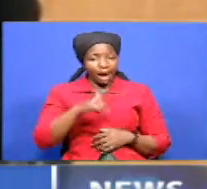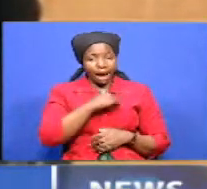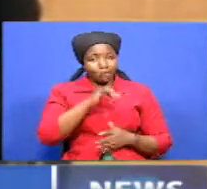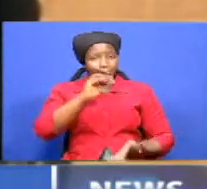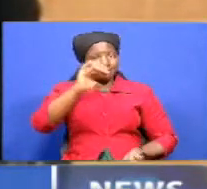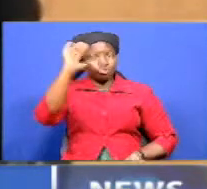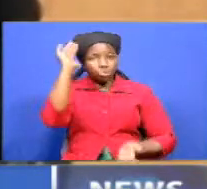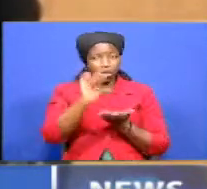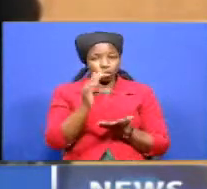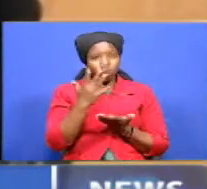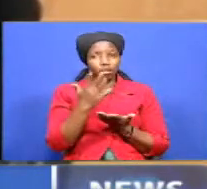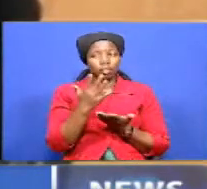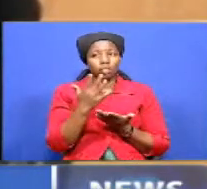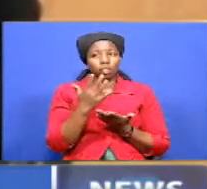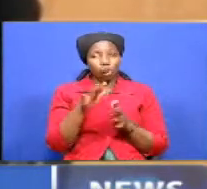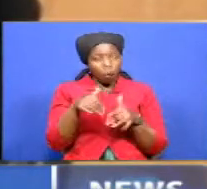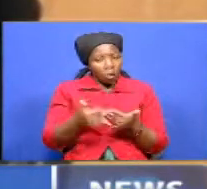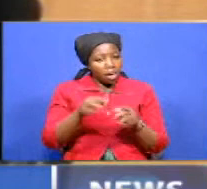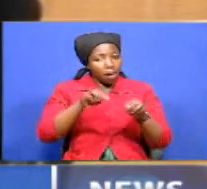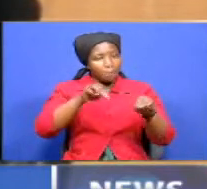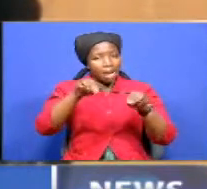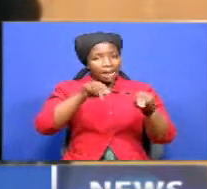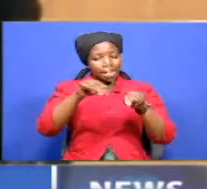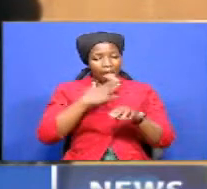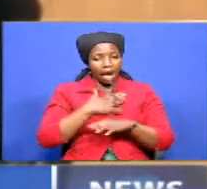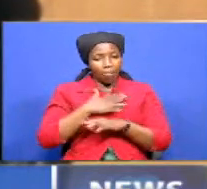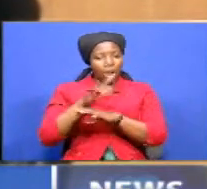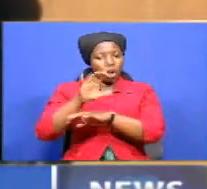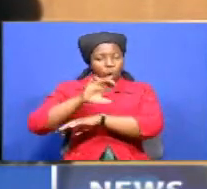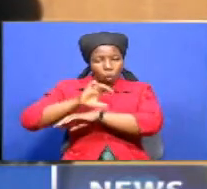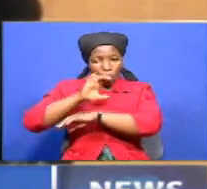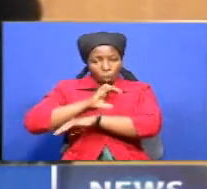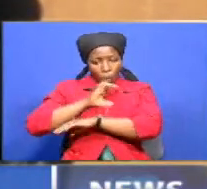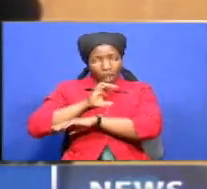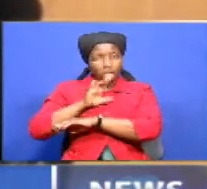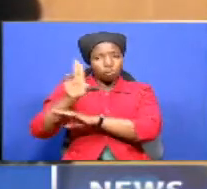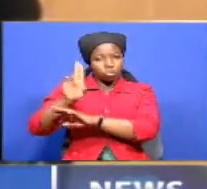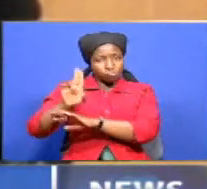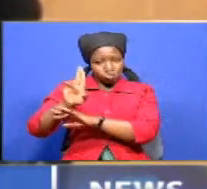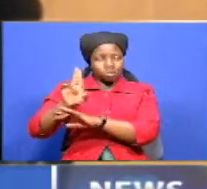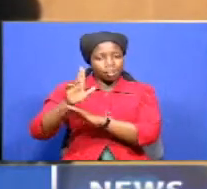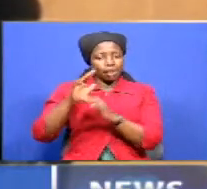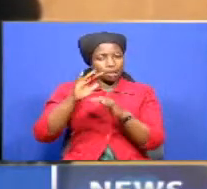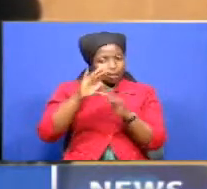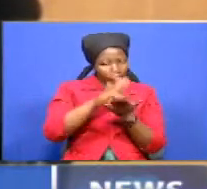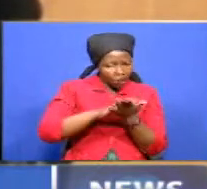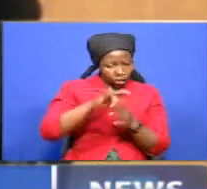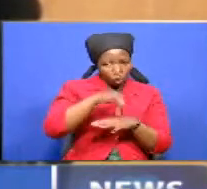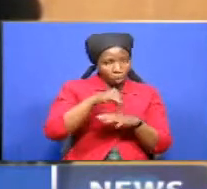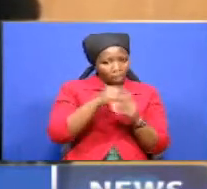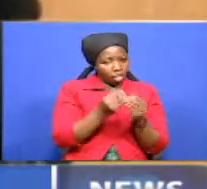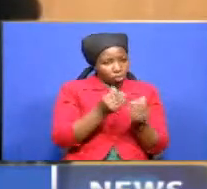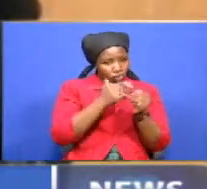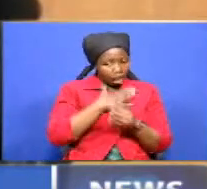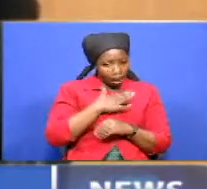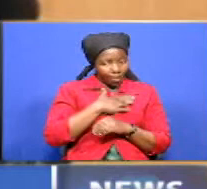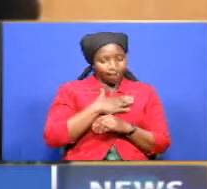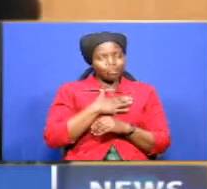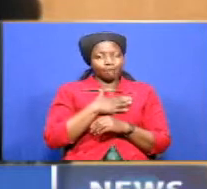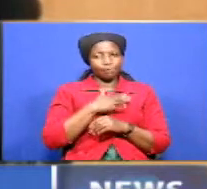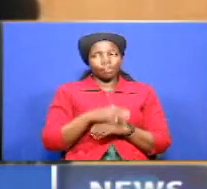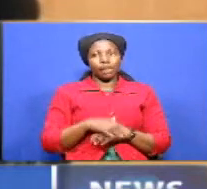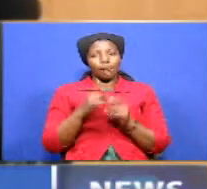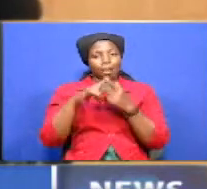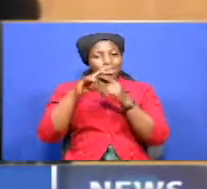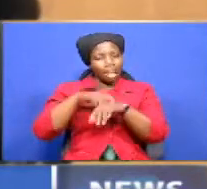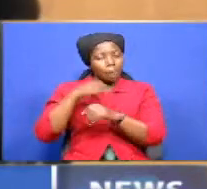that we manage our own expenditure based on our own solutions based on our revenue but then unfortunately as we embarked on